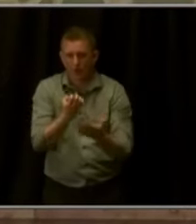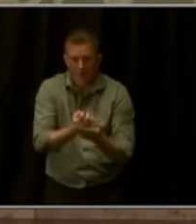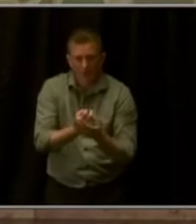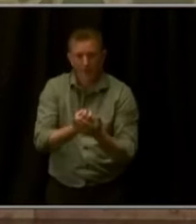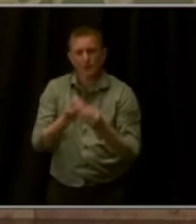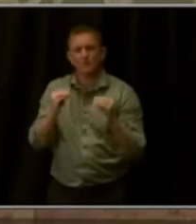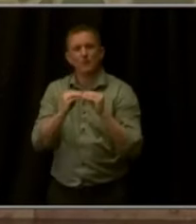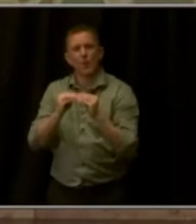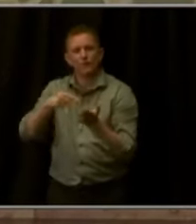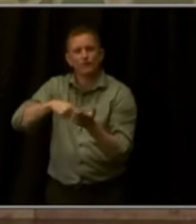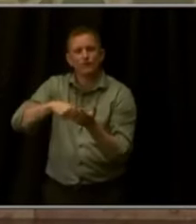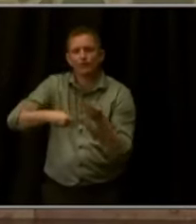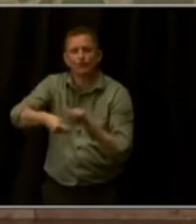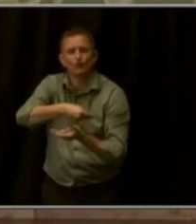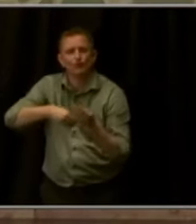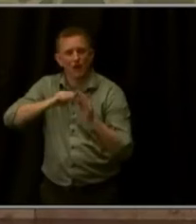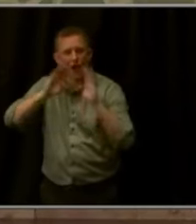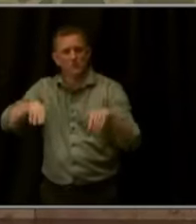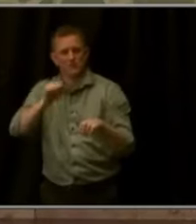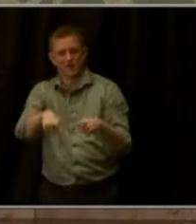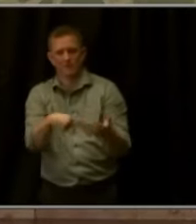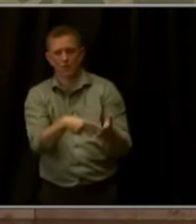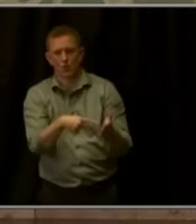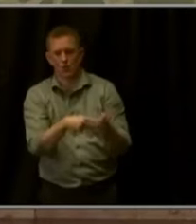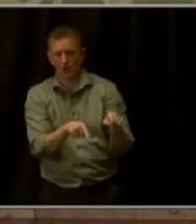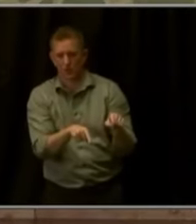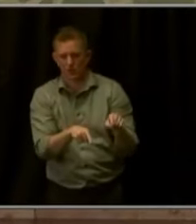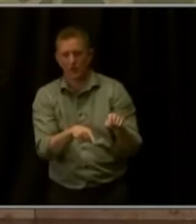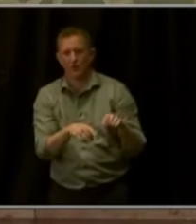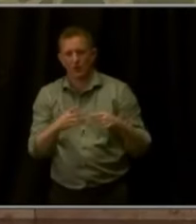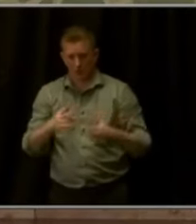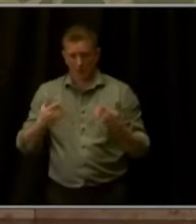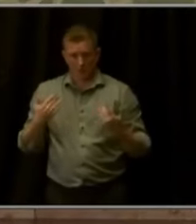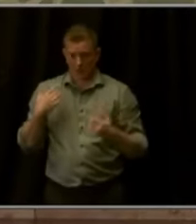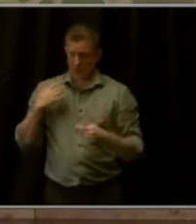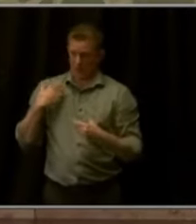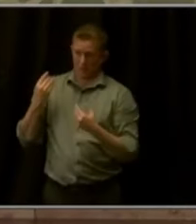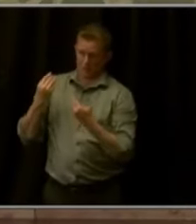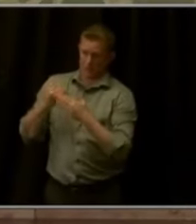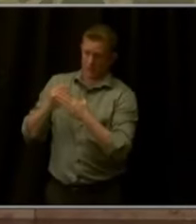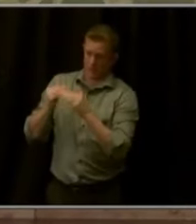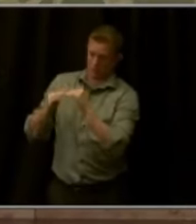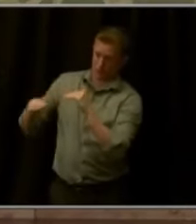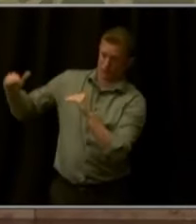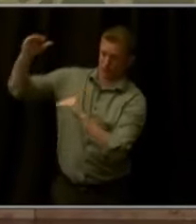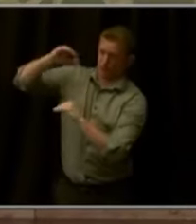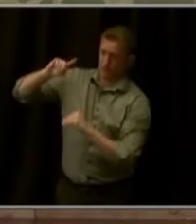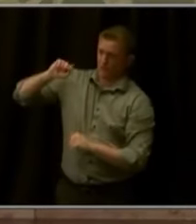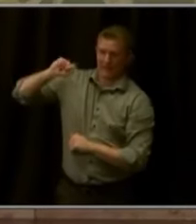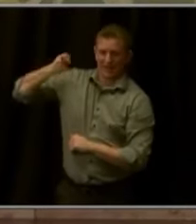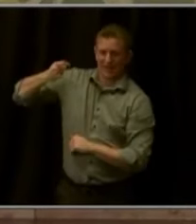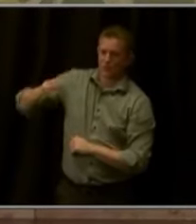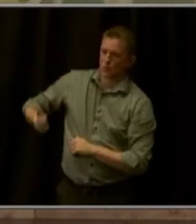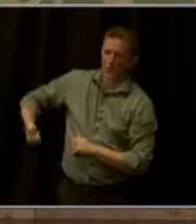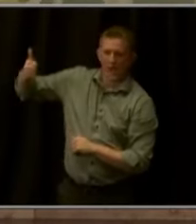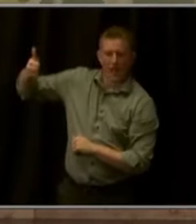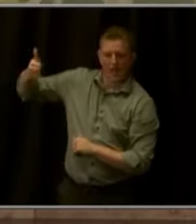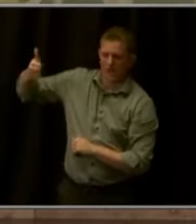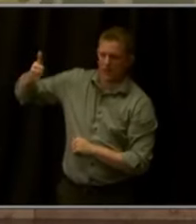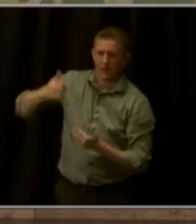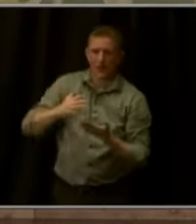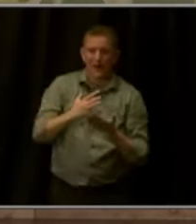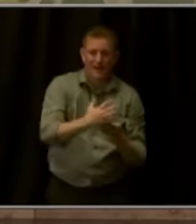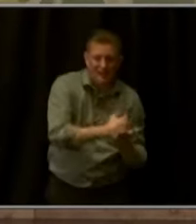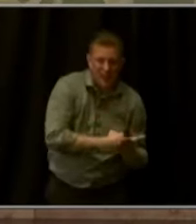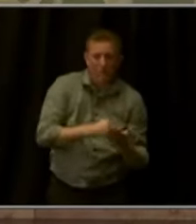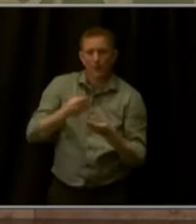As demonstrated by our healthy surplus in Colorado, taxes are simply too high. Income taxes, property taxes, property estate sales tax.